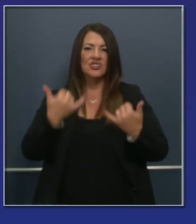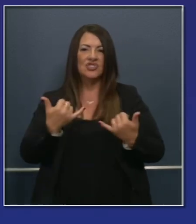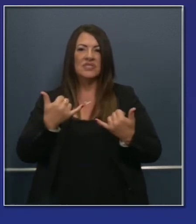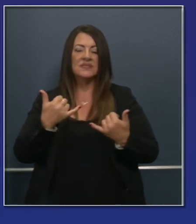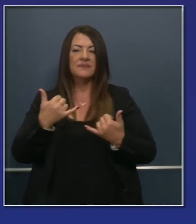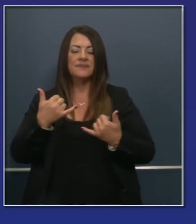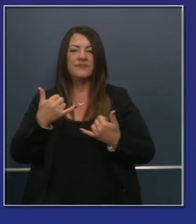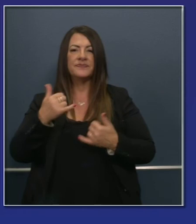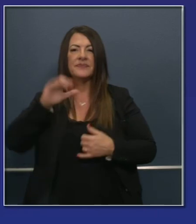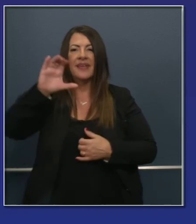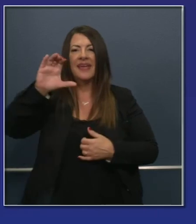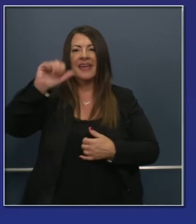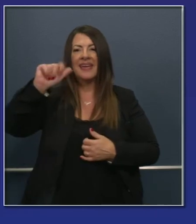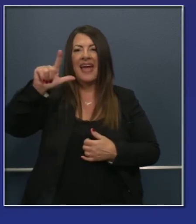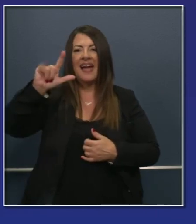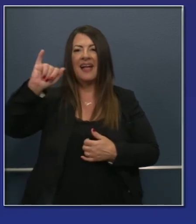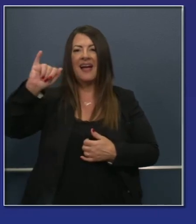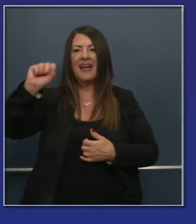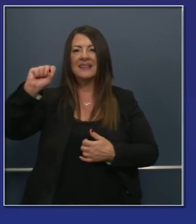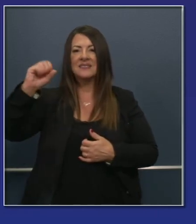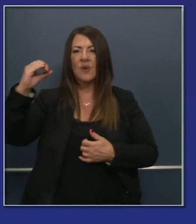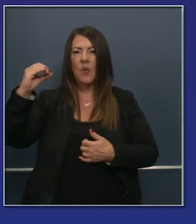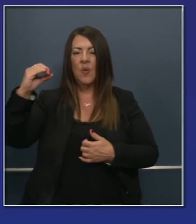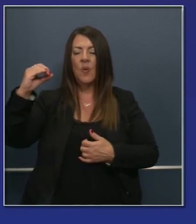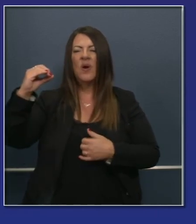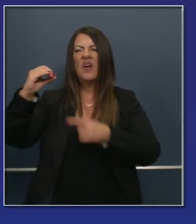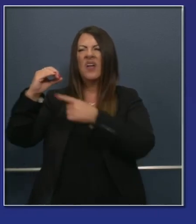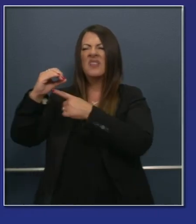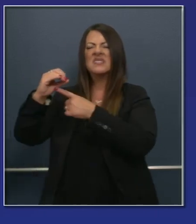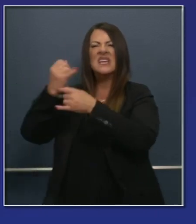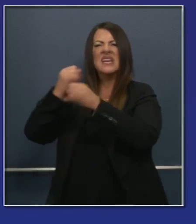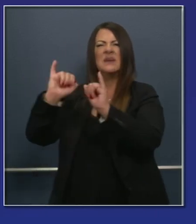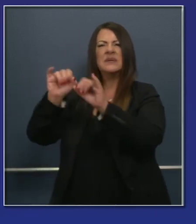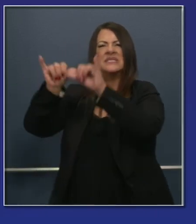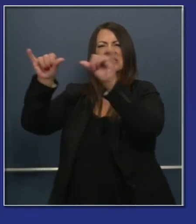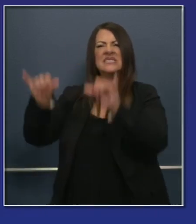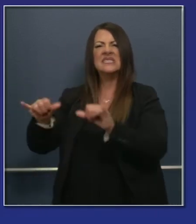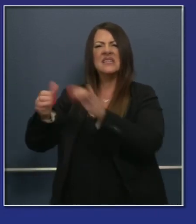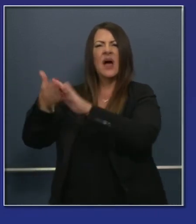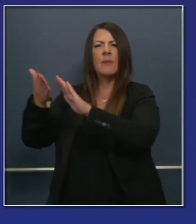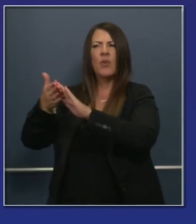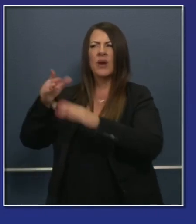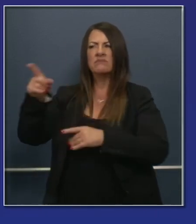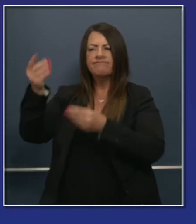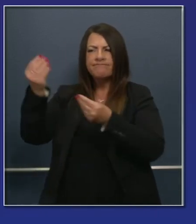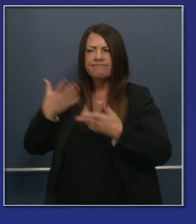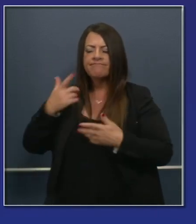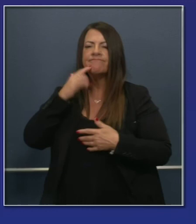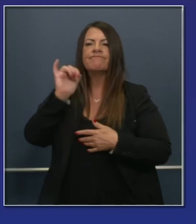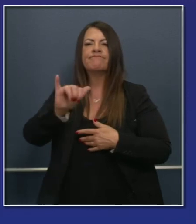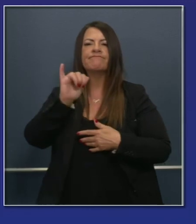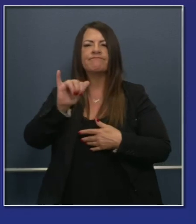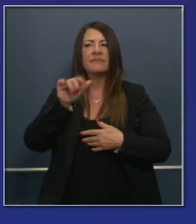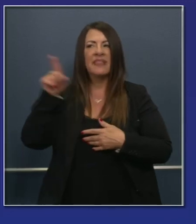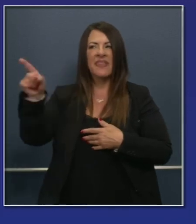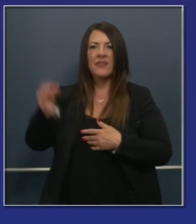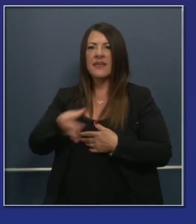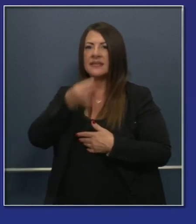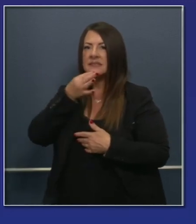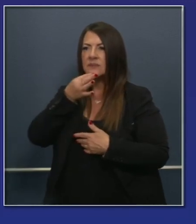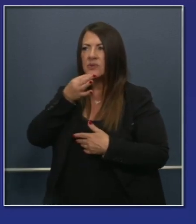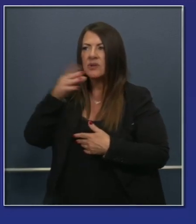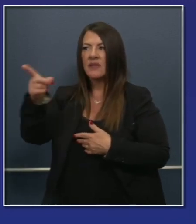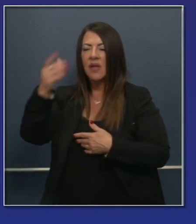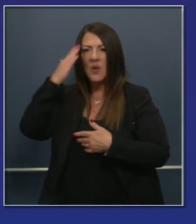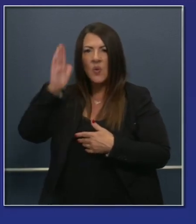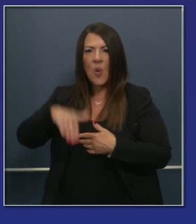Cal ISO, Independent System Operator. That basically means those are the experts as